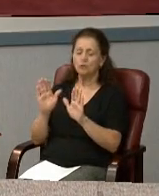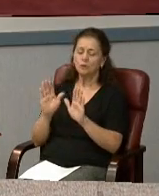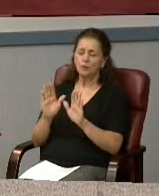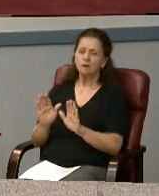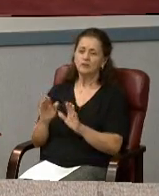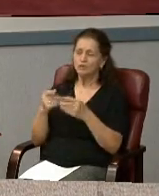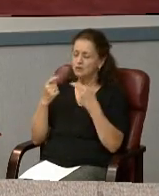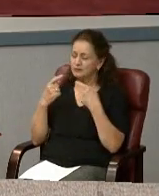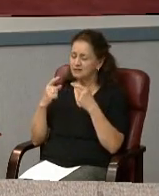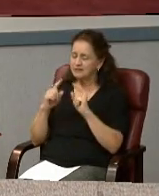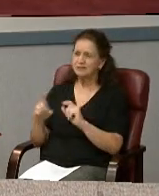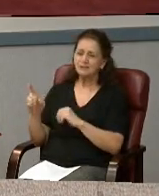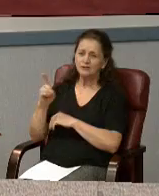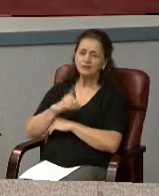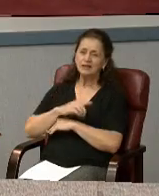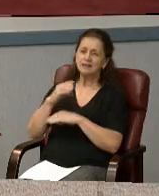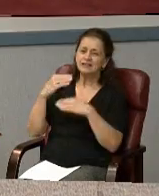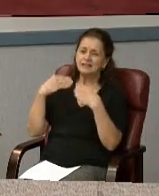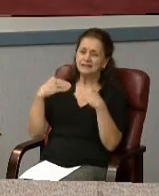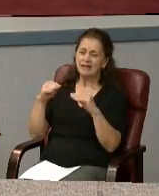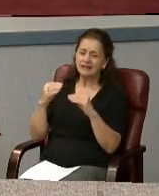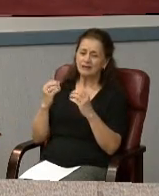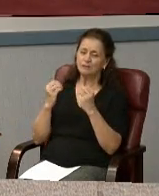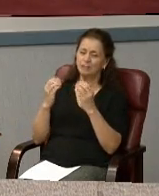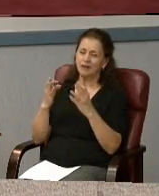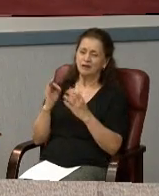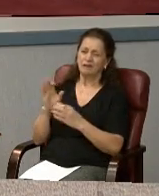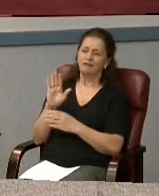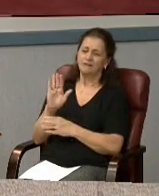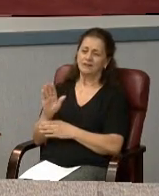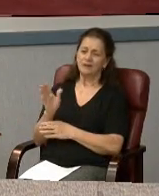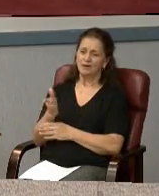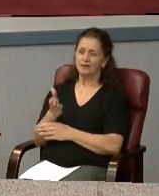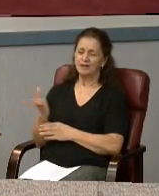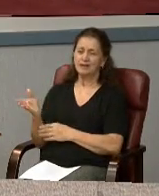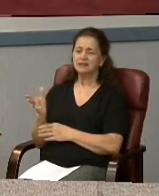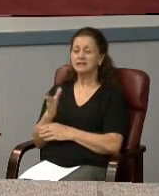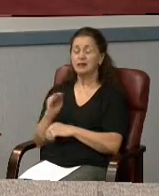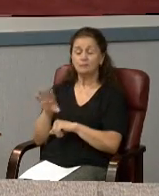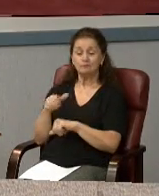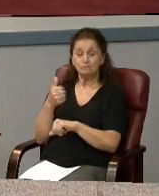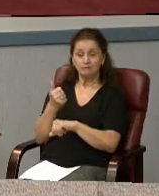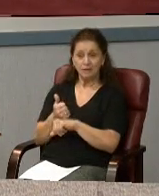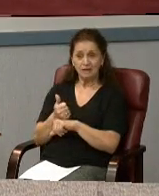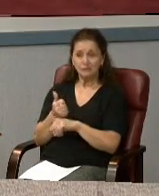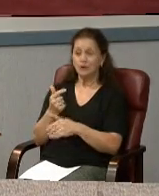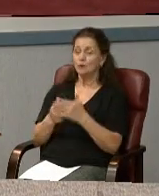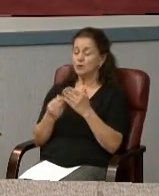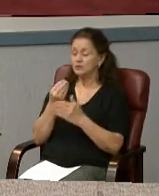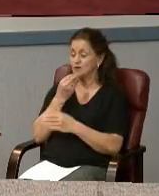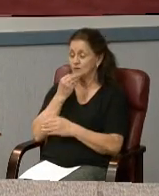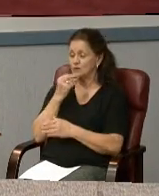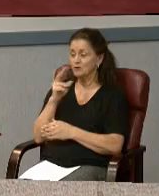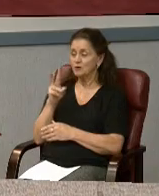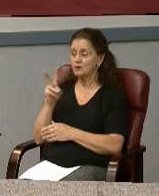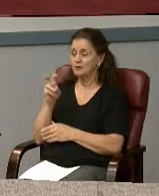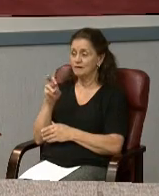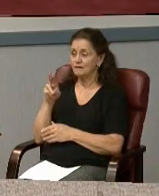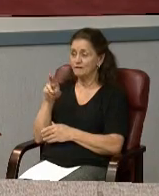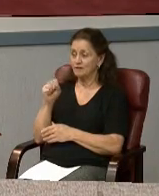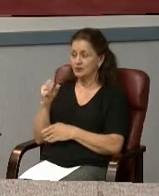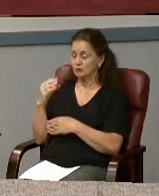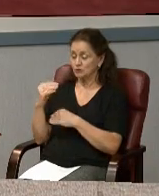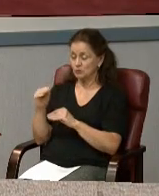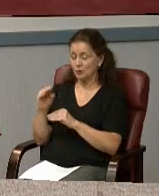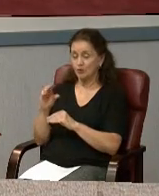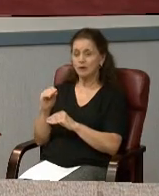selling many of their wares. And based on what our food vendors sold and the traffic